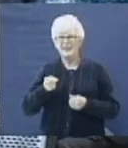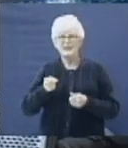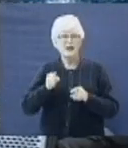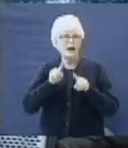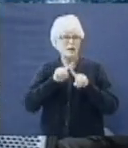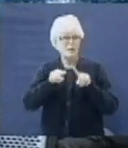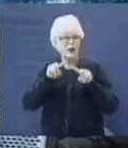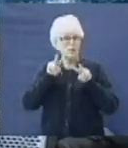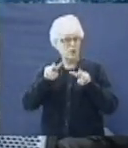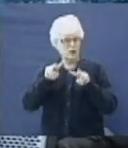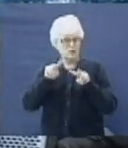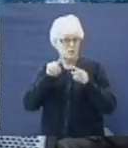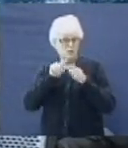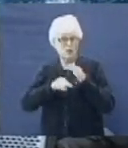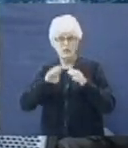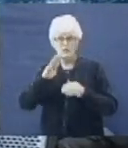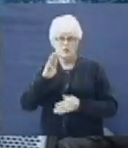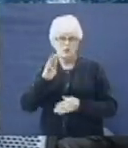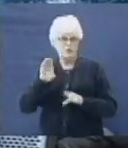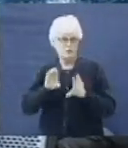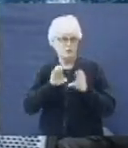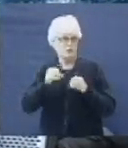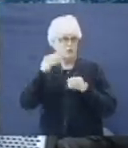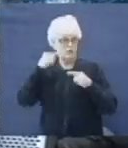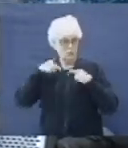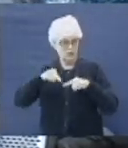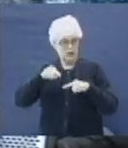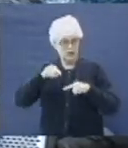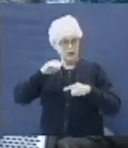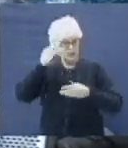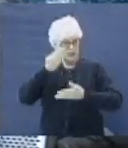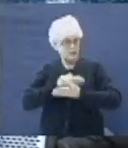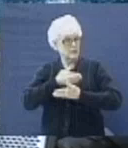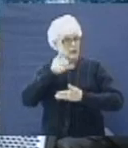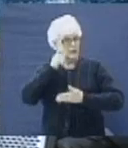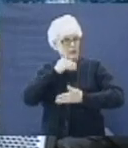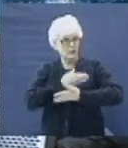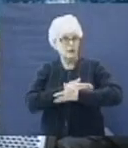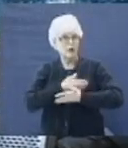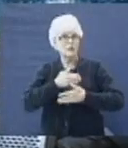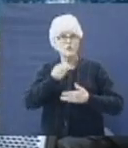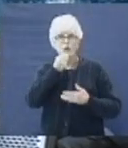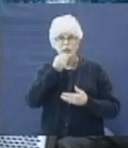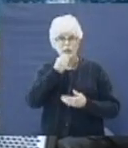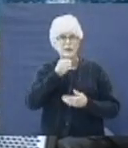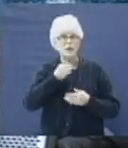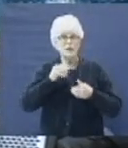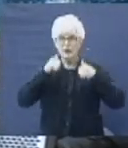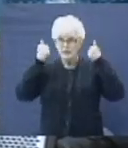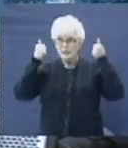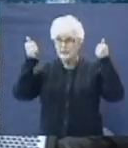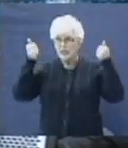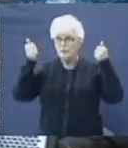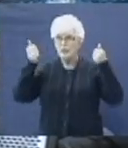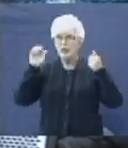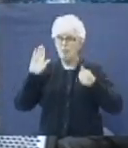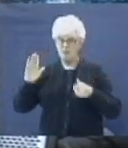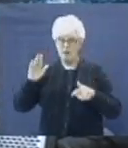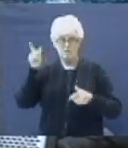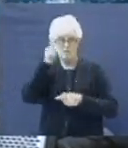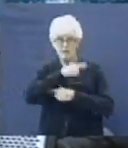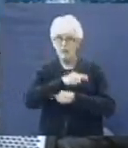watch what Job is doing while his sons and his daughters are feasting, while they are celebrating their day.